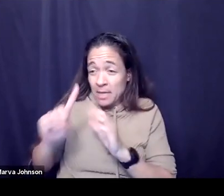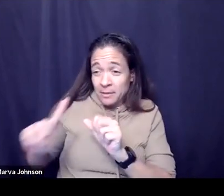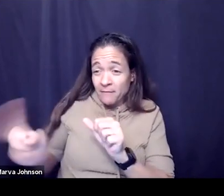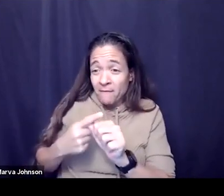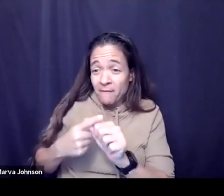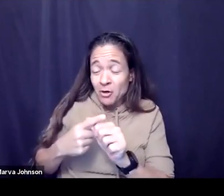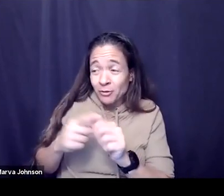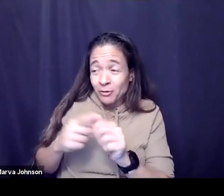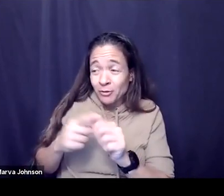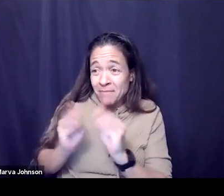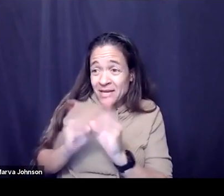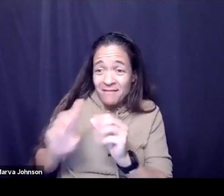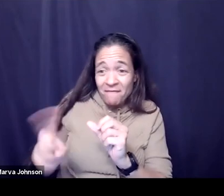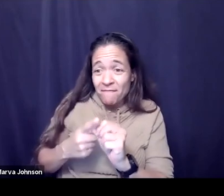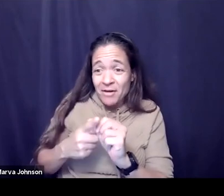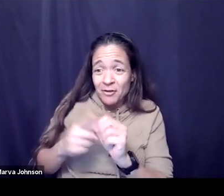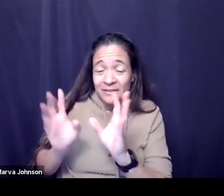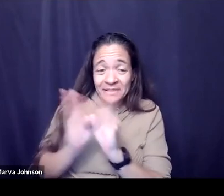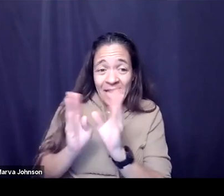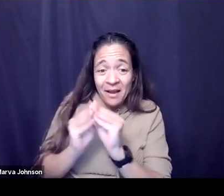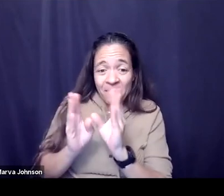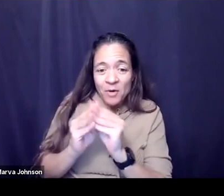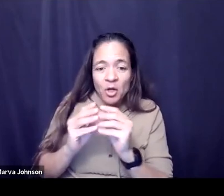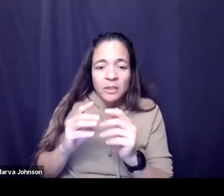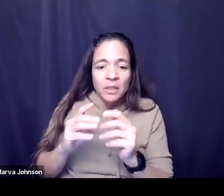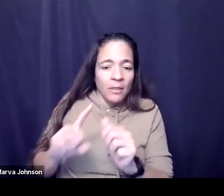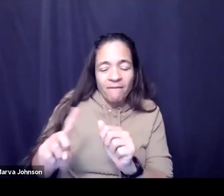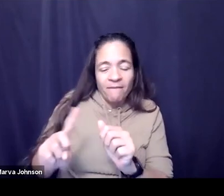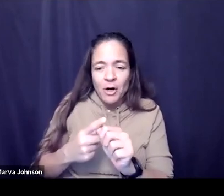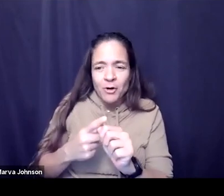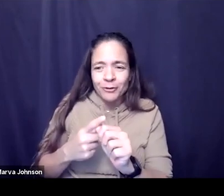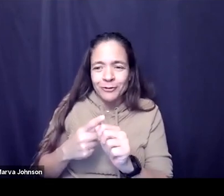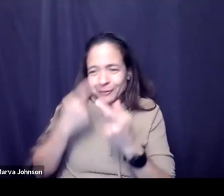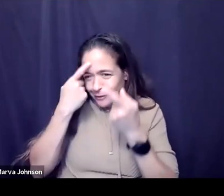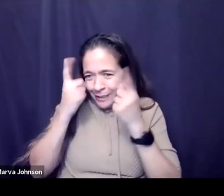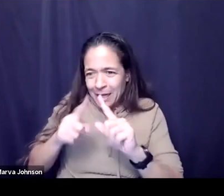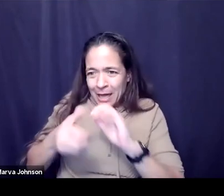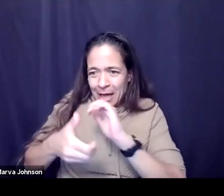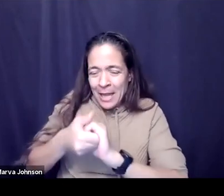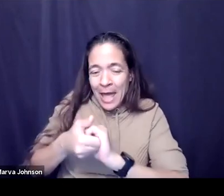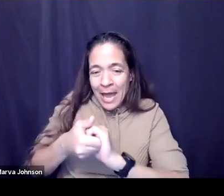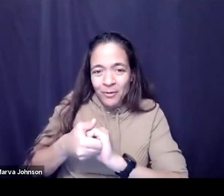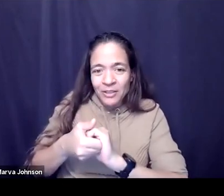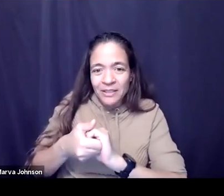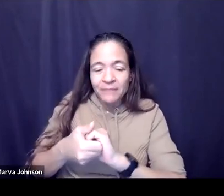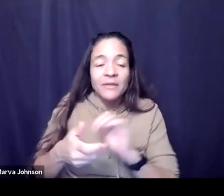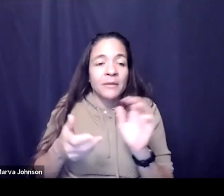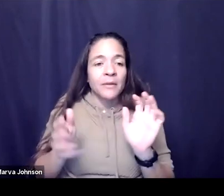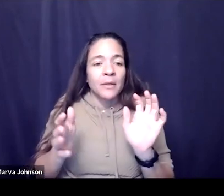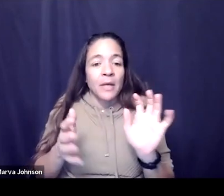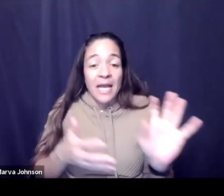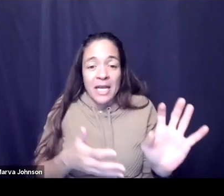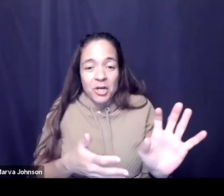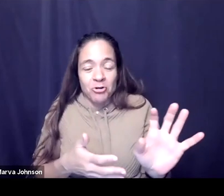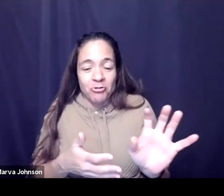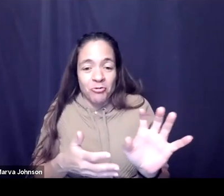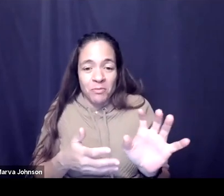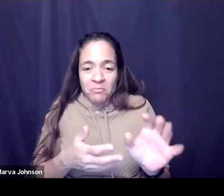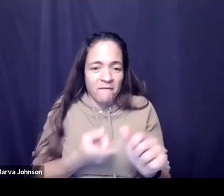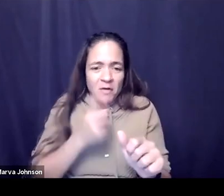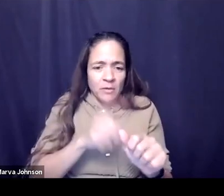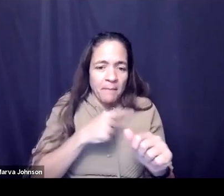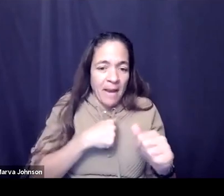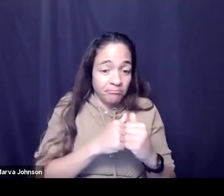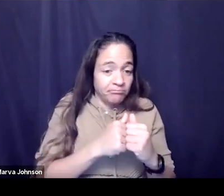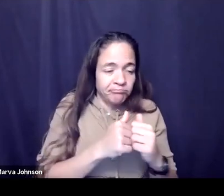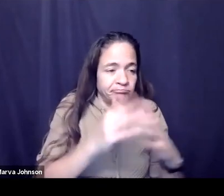the first you know collaborative resource y'all are going to work on and then very quickly you enable other people to